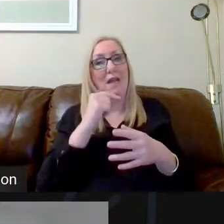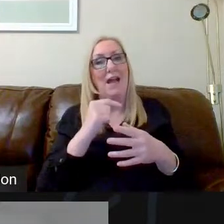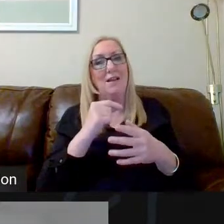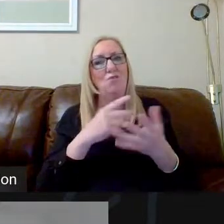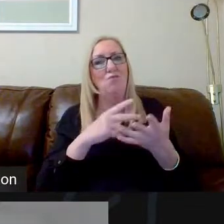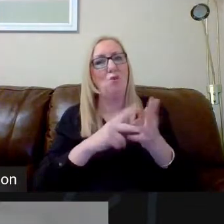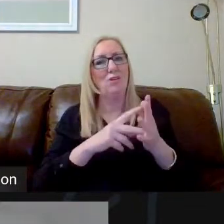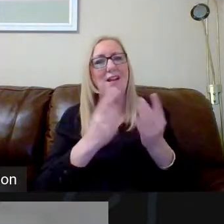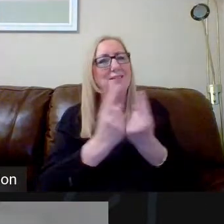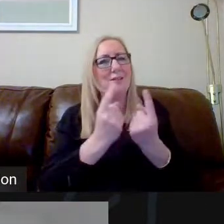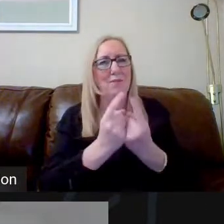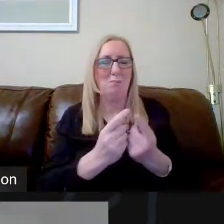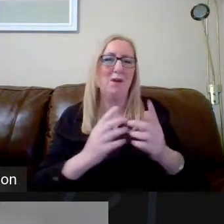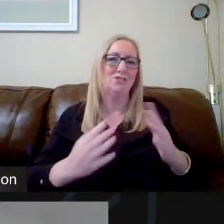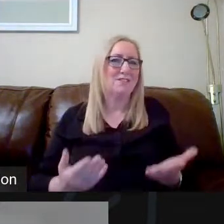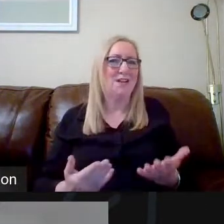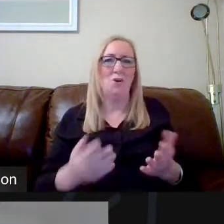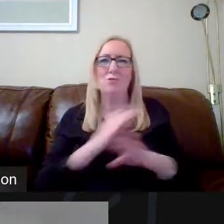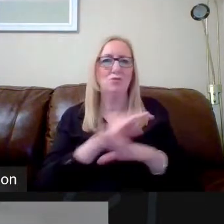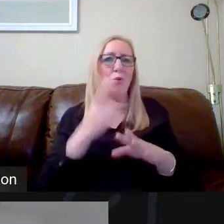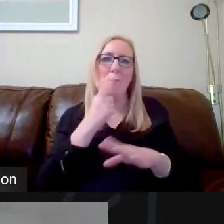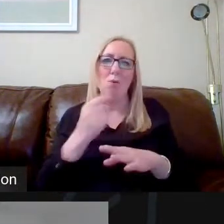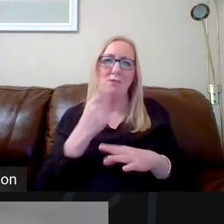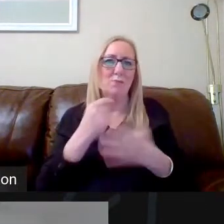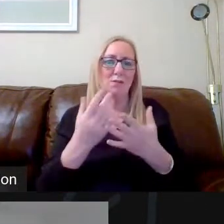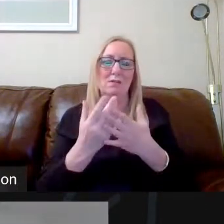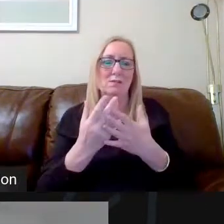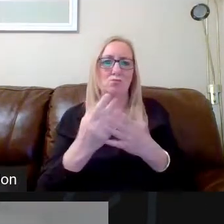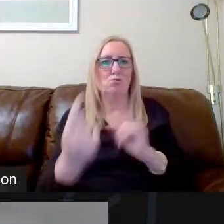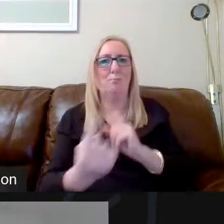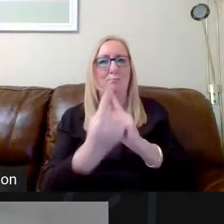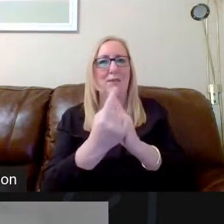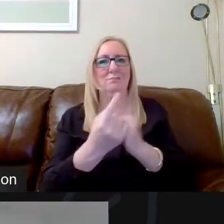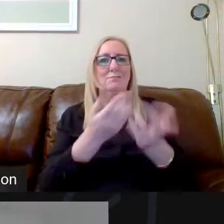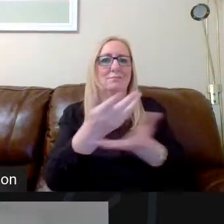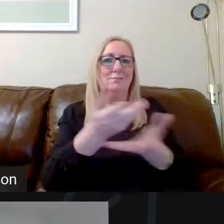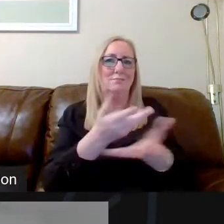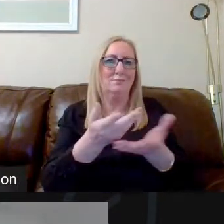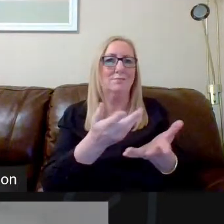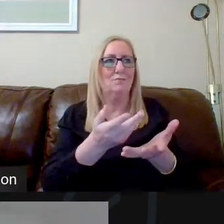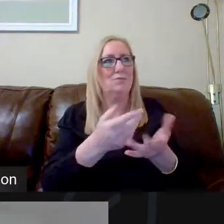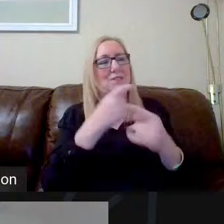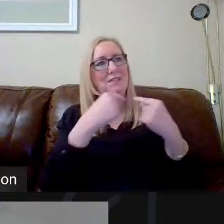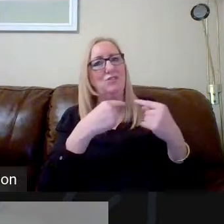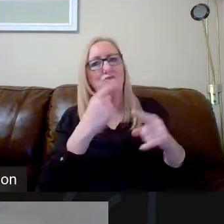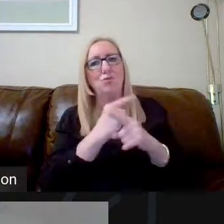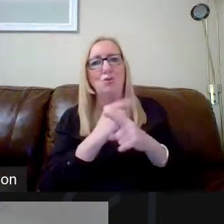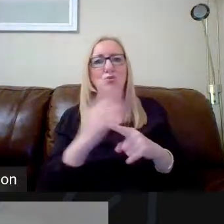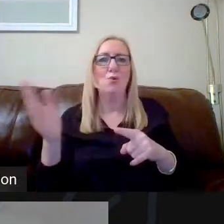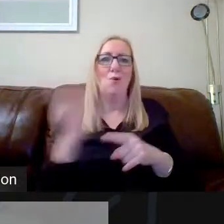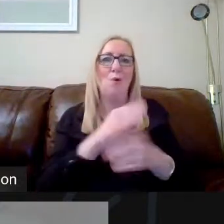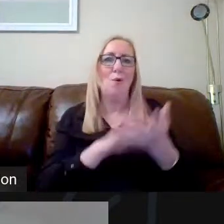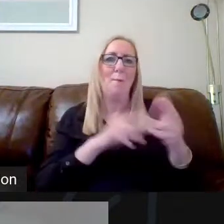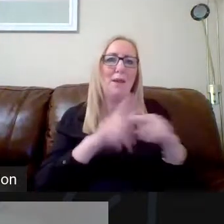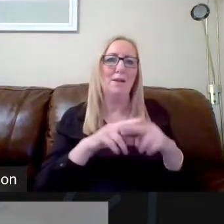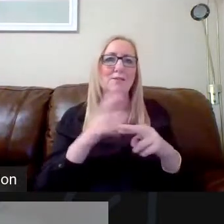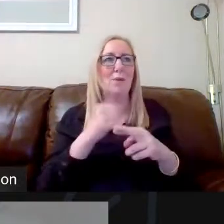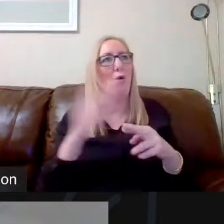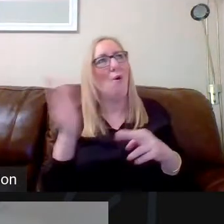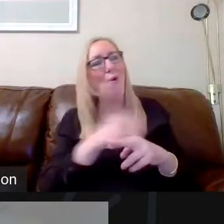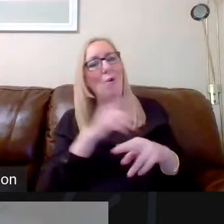at present, it's not going to always be possible to have, you know, teachers talking to all parents about all subject choices.